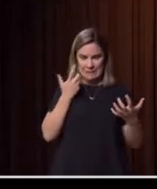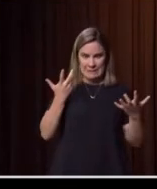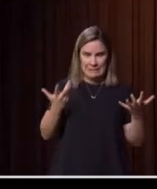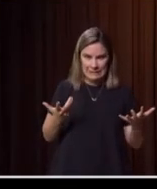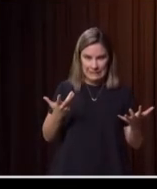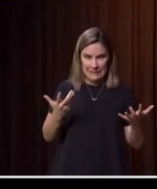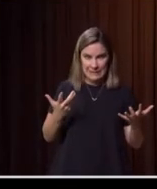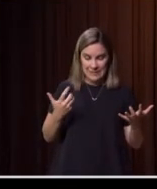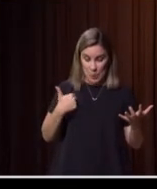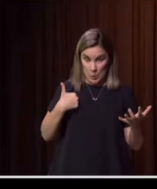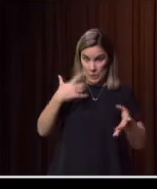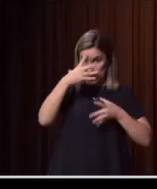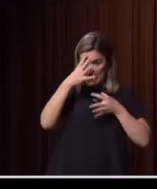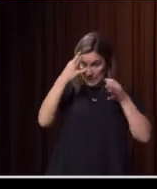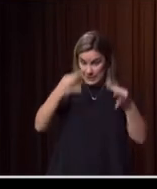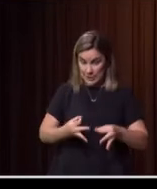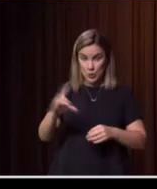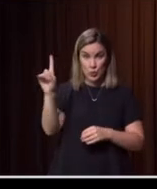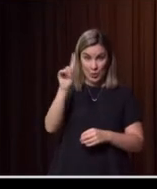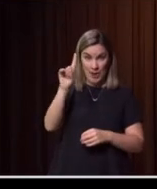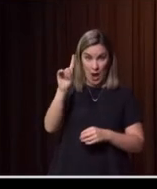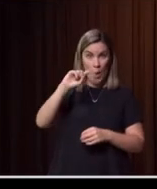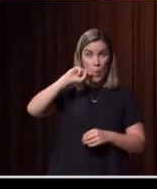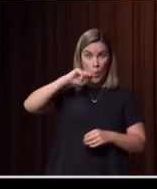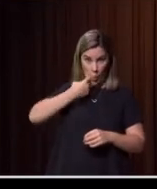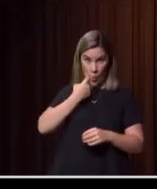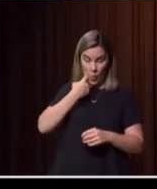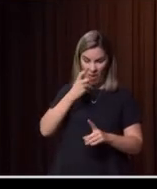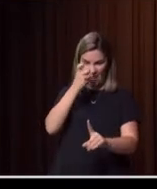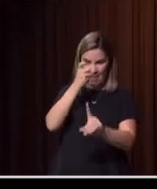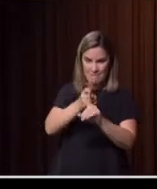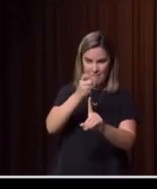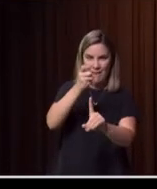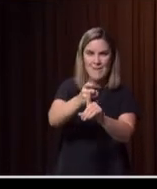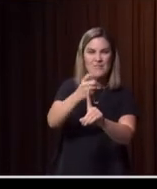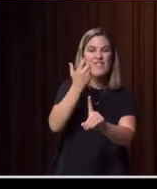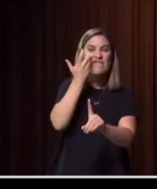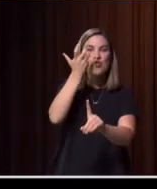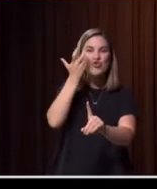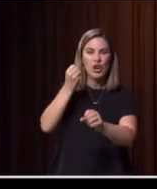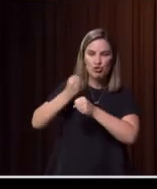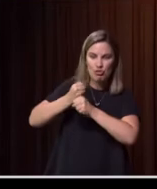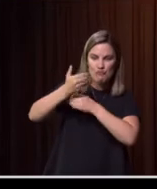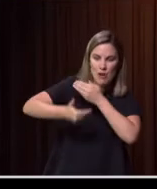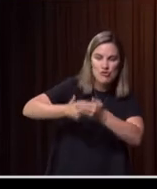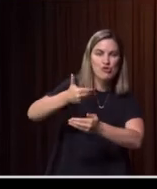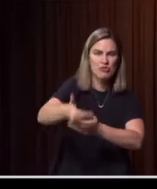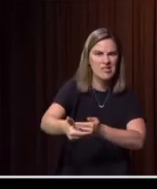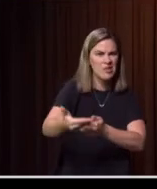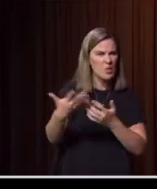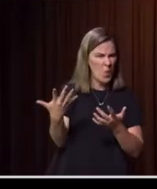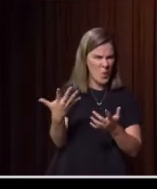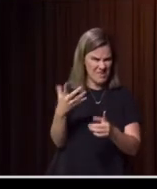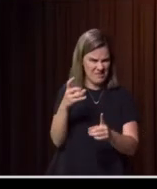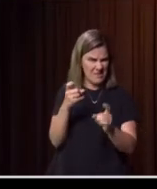we make today will really lay the foundations for future generations so that they are extremely resilient and able to respond but